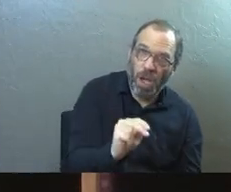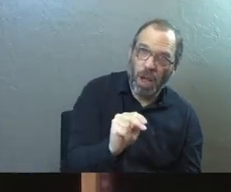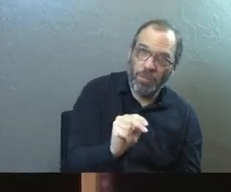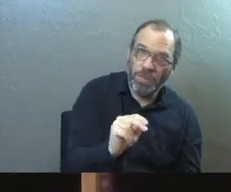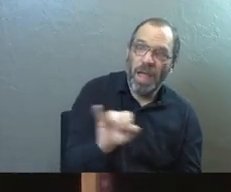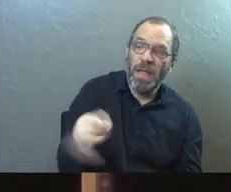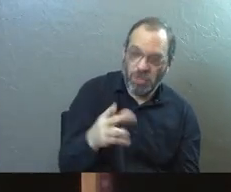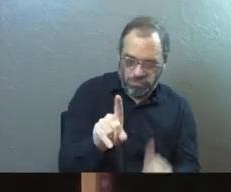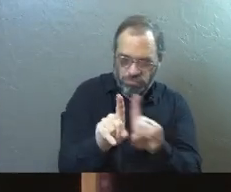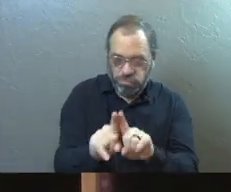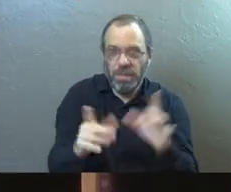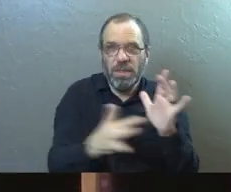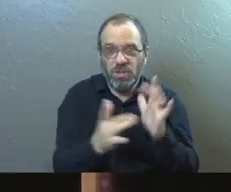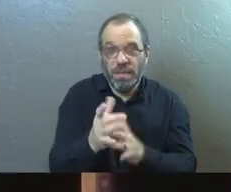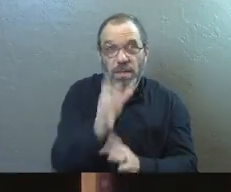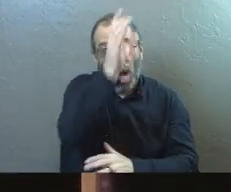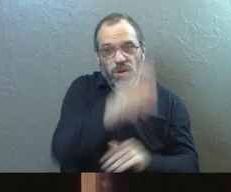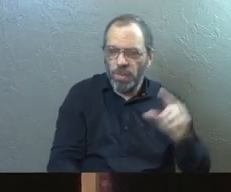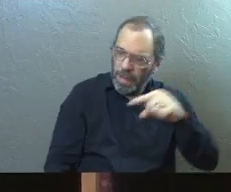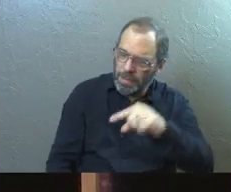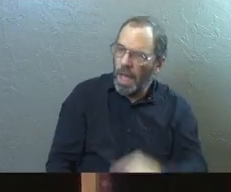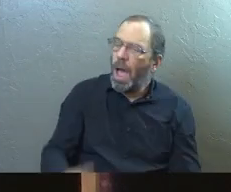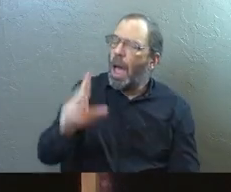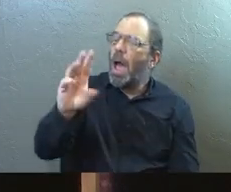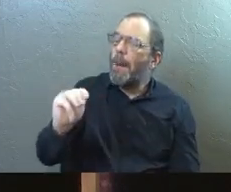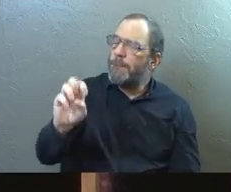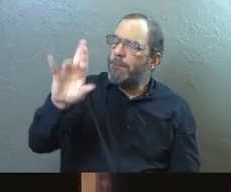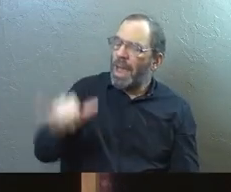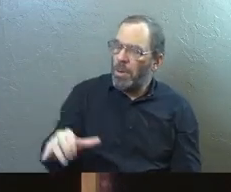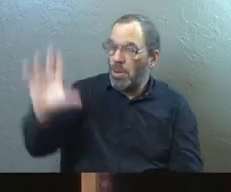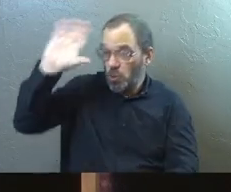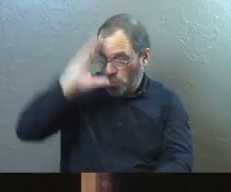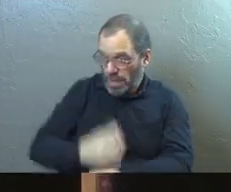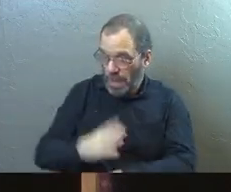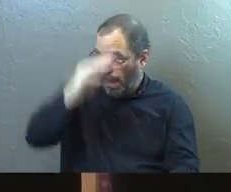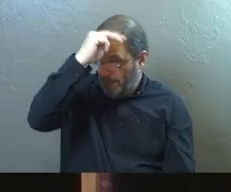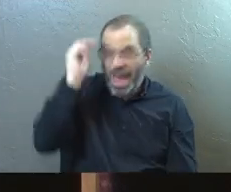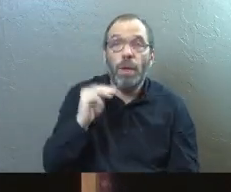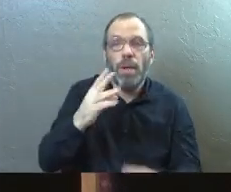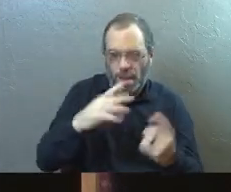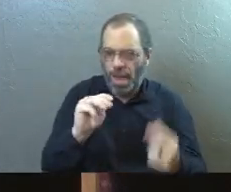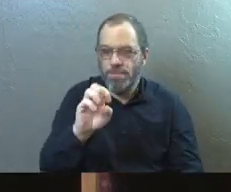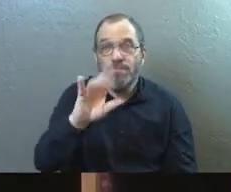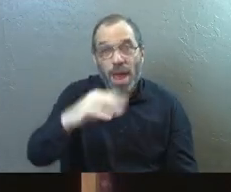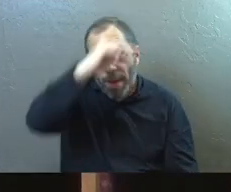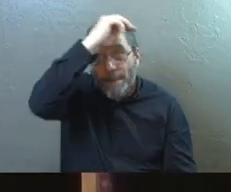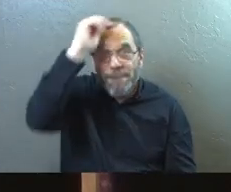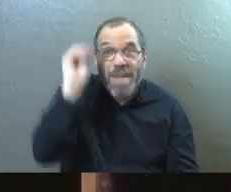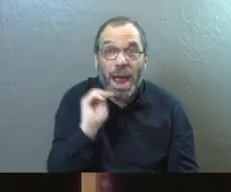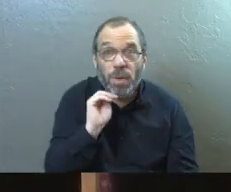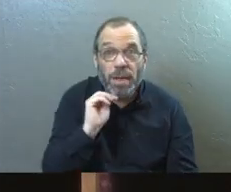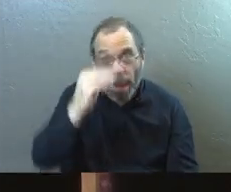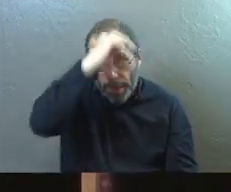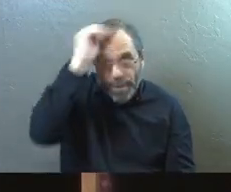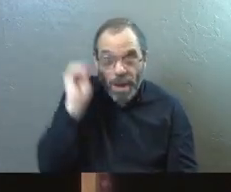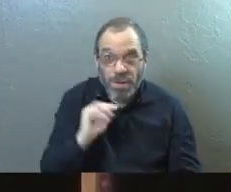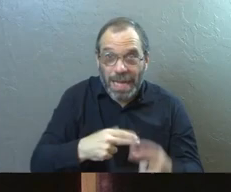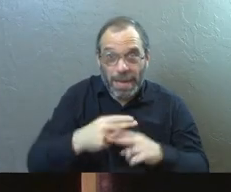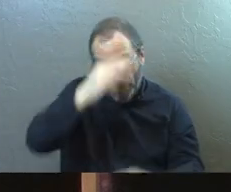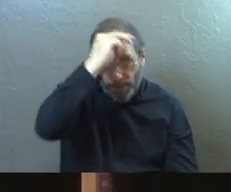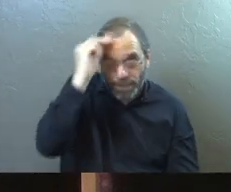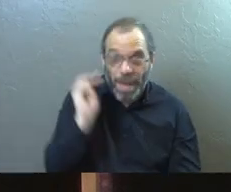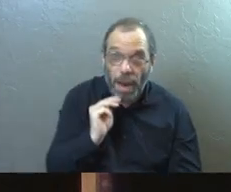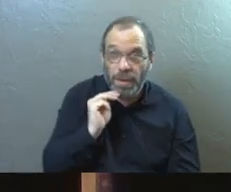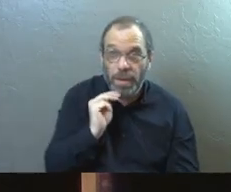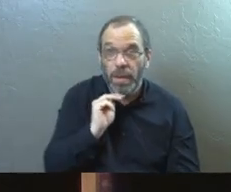John will be right there. And Jesus will look down from the cross and say, Mary, behold your son. And John, behold your new mother. Because he takes care of his